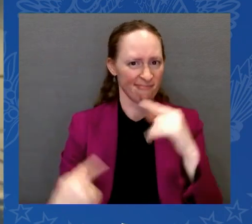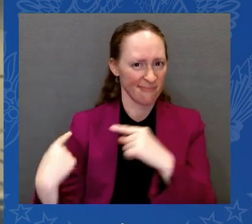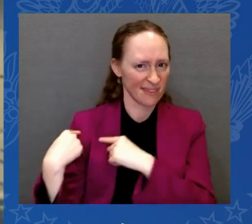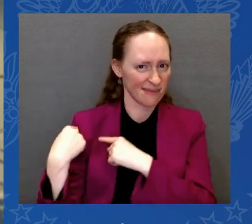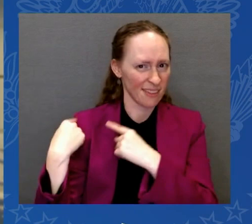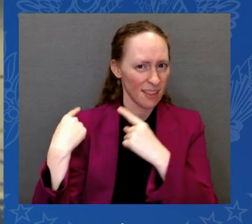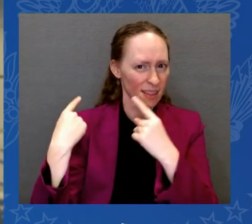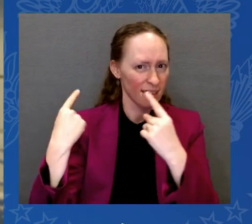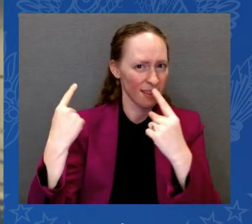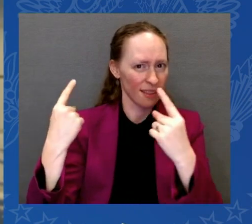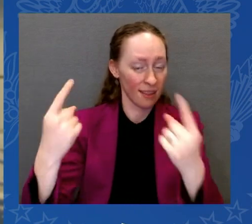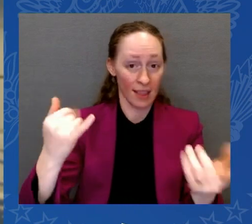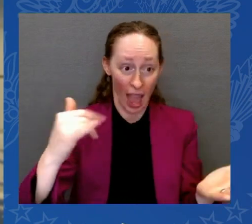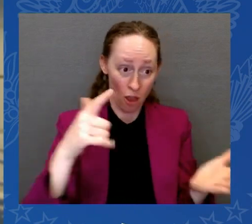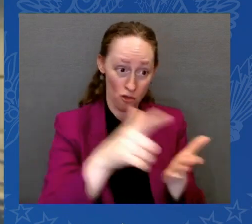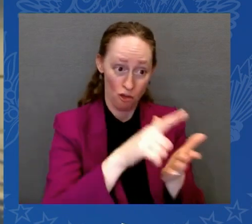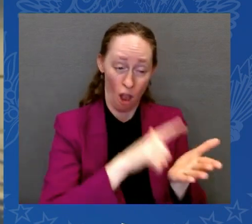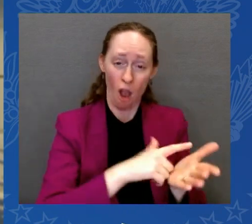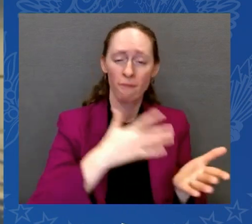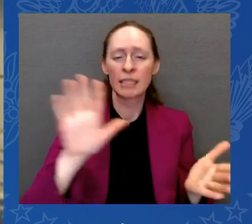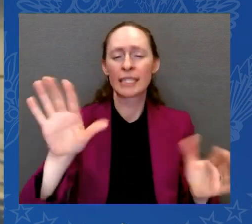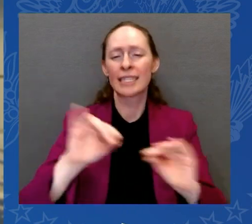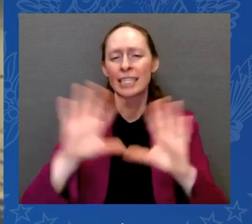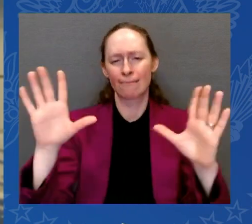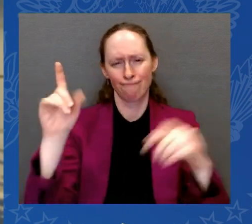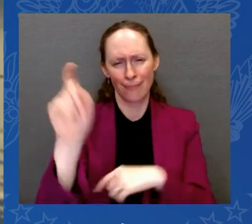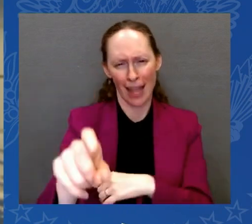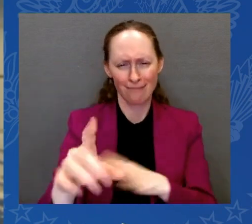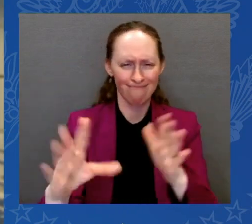must be recognized as legal in every state in the nation.-T Serenity thegenerations. You've